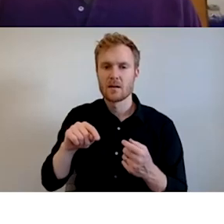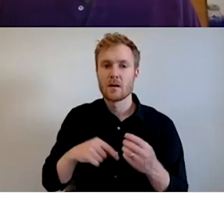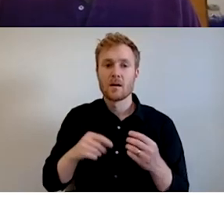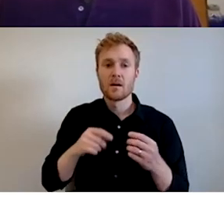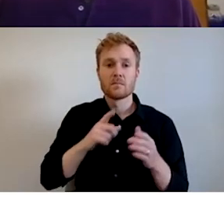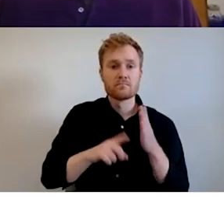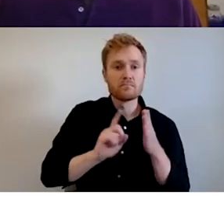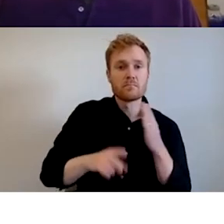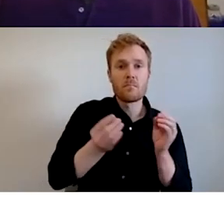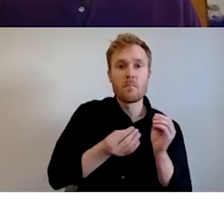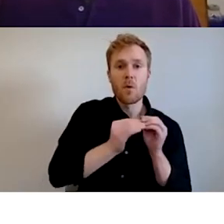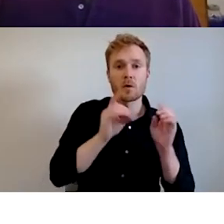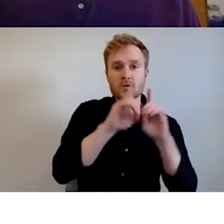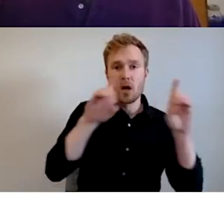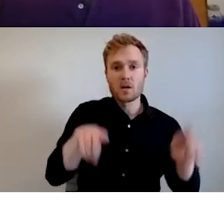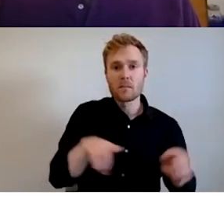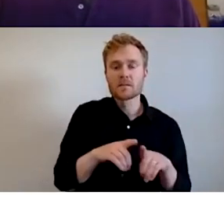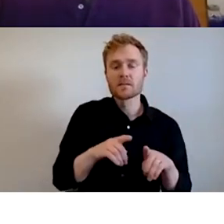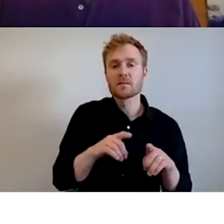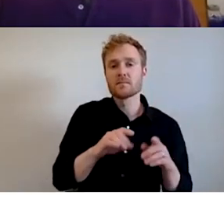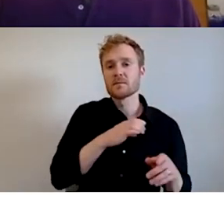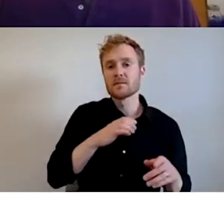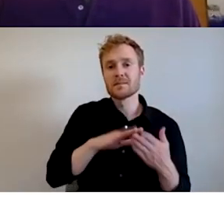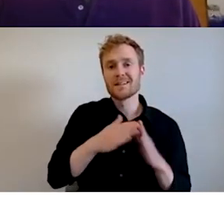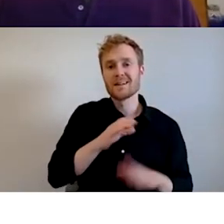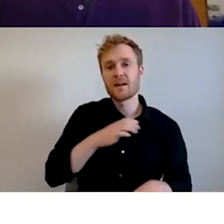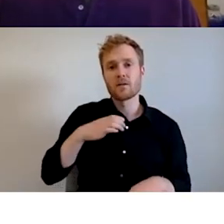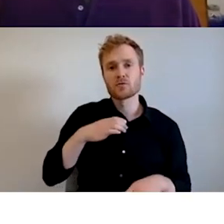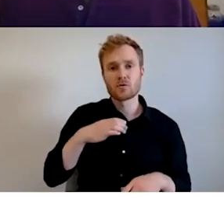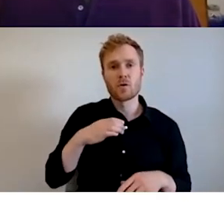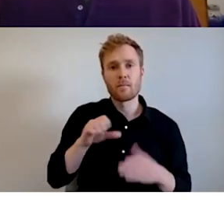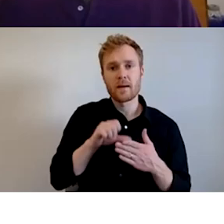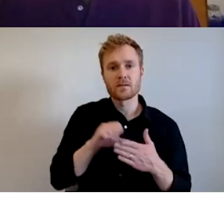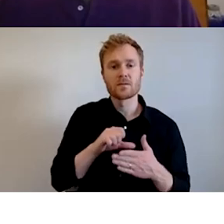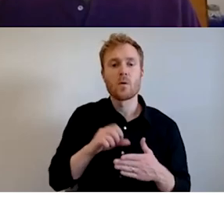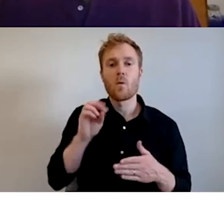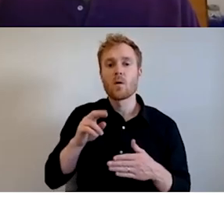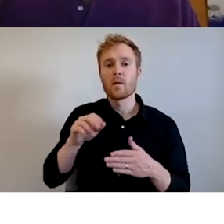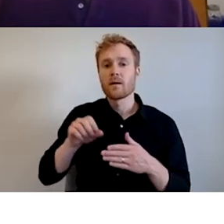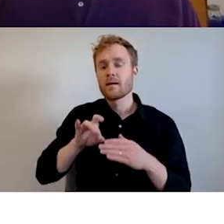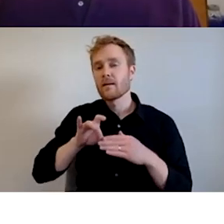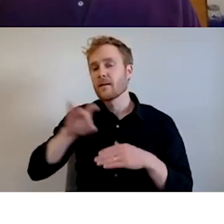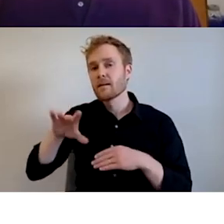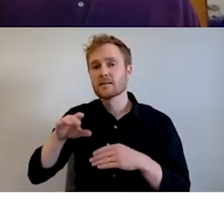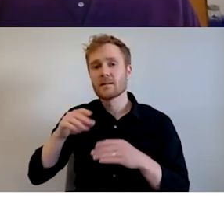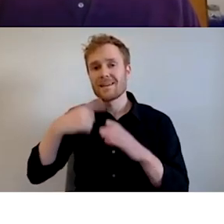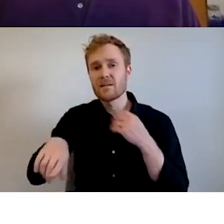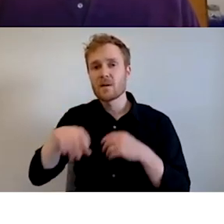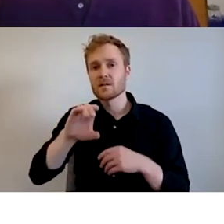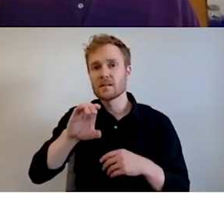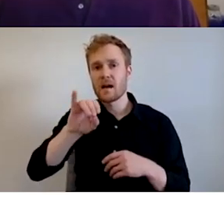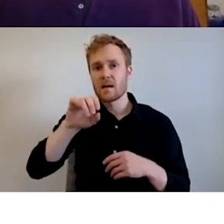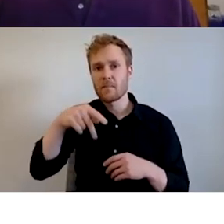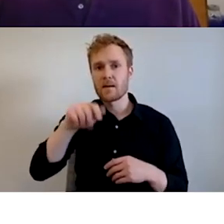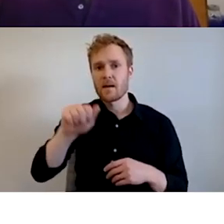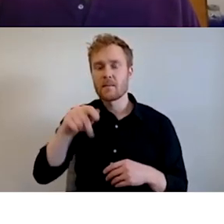council budget office page. Um, you can email our team at CIP at PittsburghPA.gov. Also, please feel